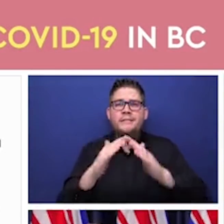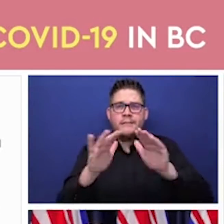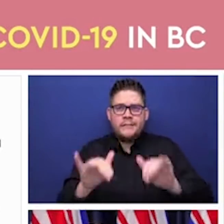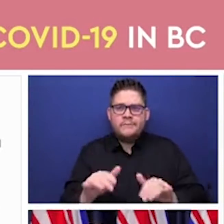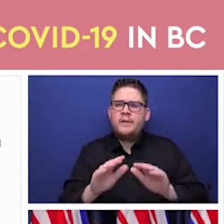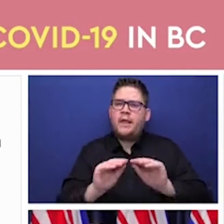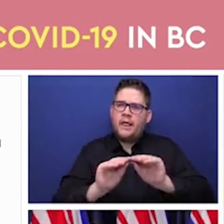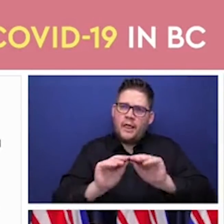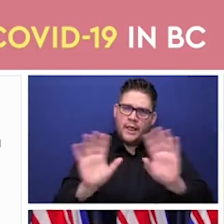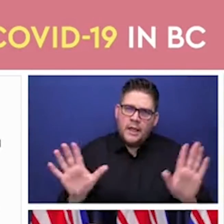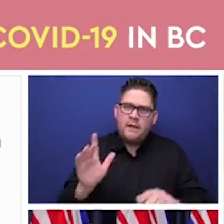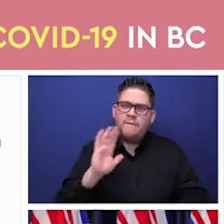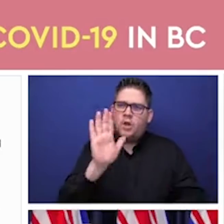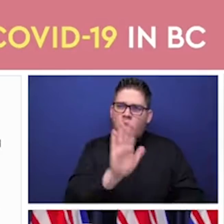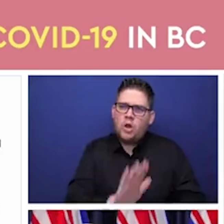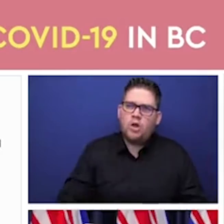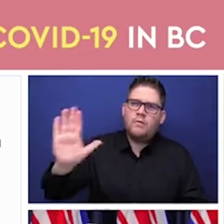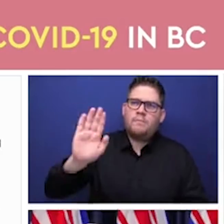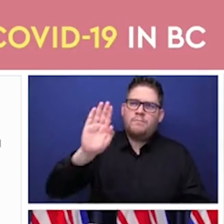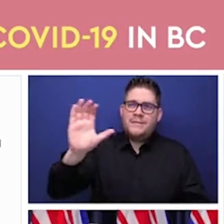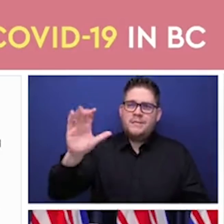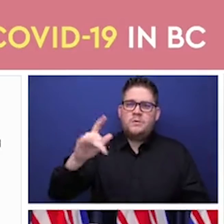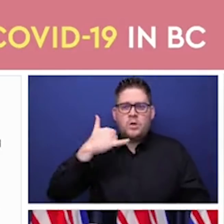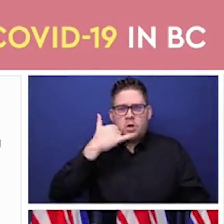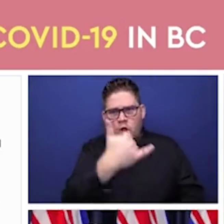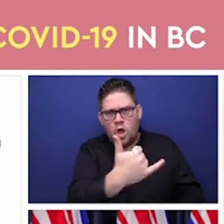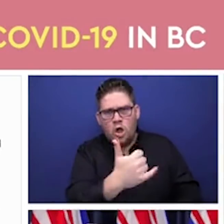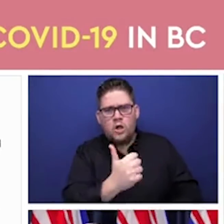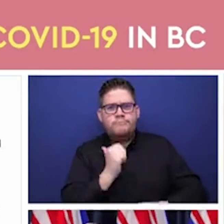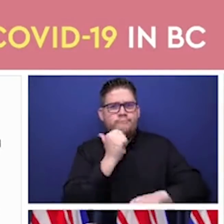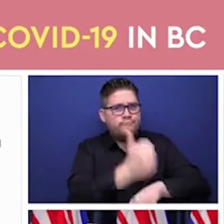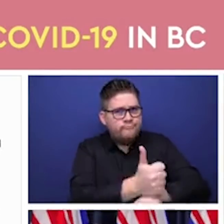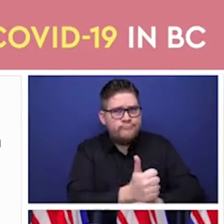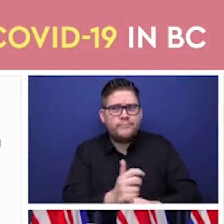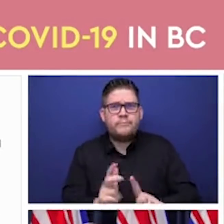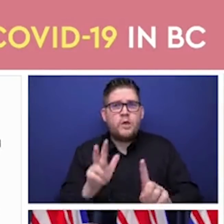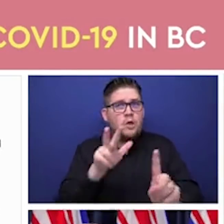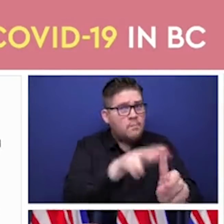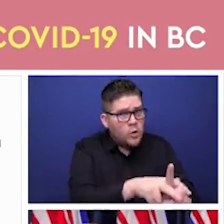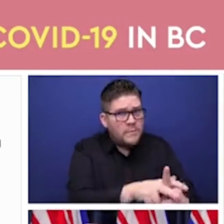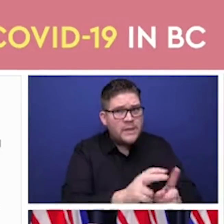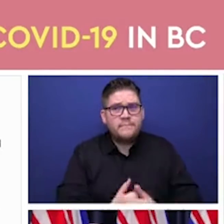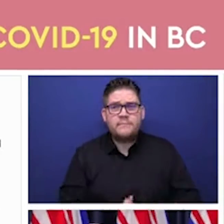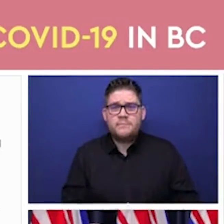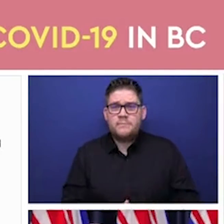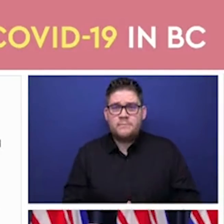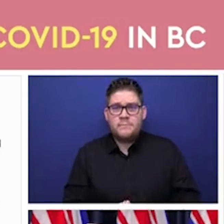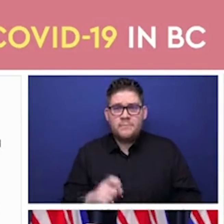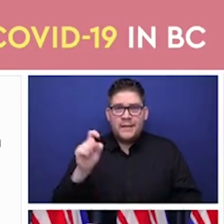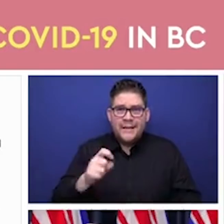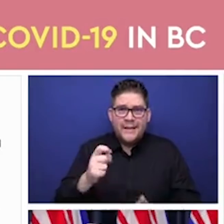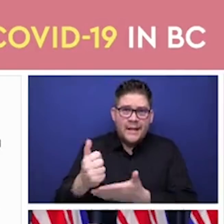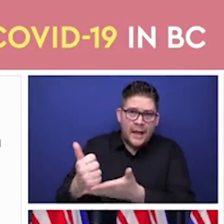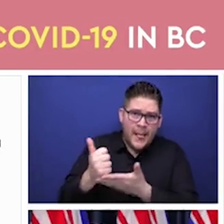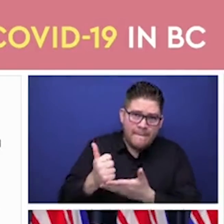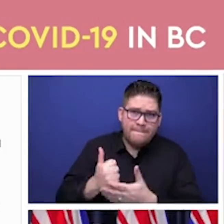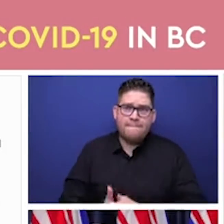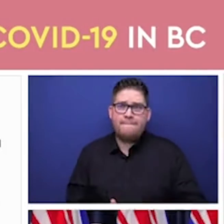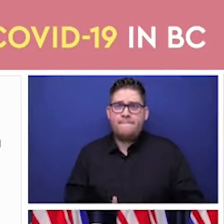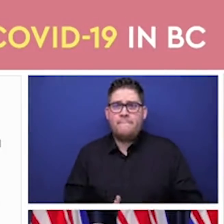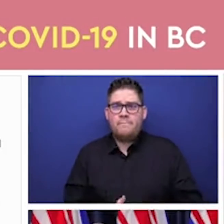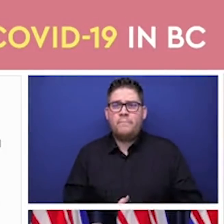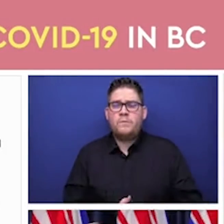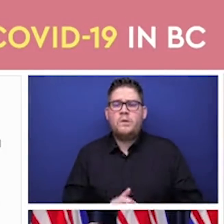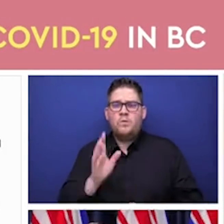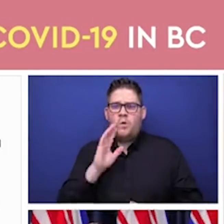allow people to get help from a call centre if they require it. But as we move down in the age groups, we know more and more people